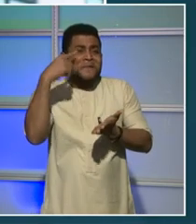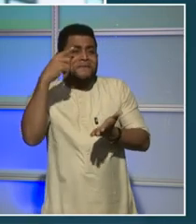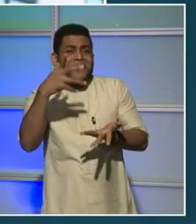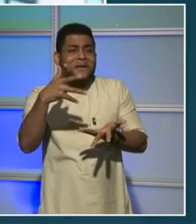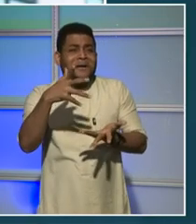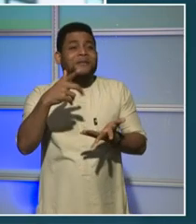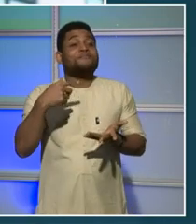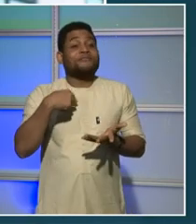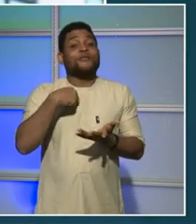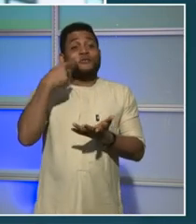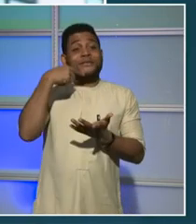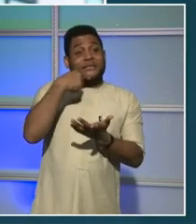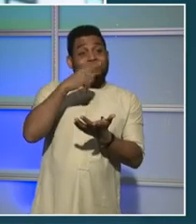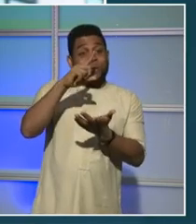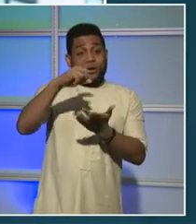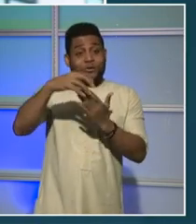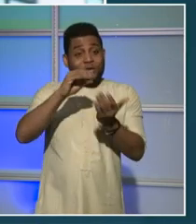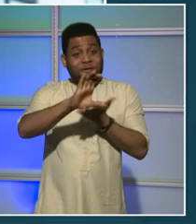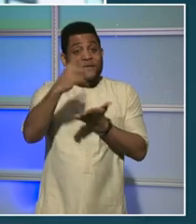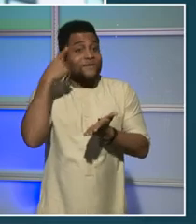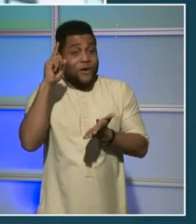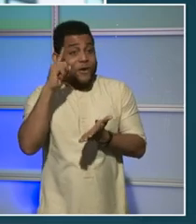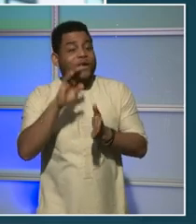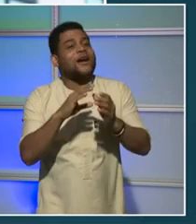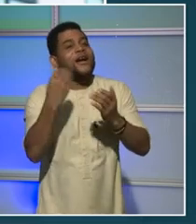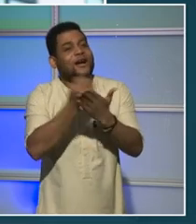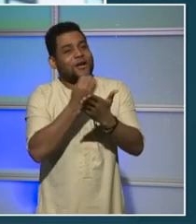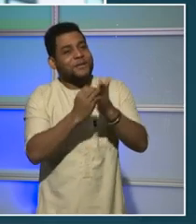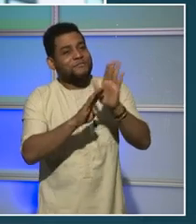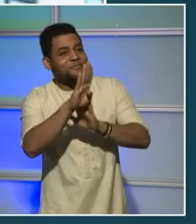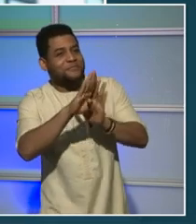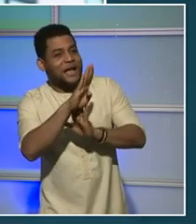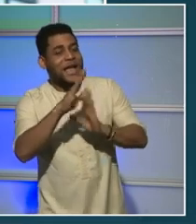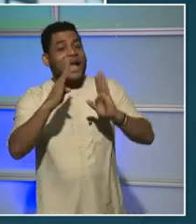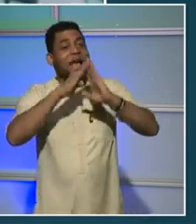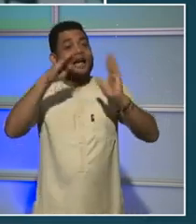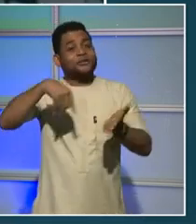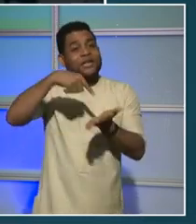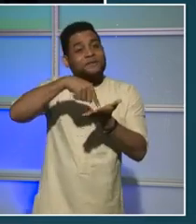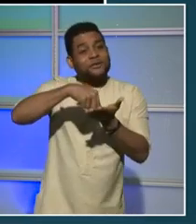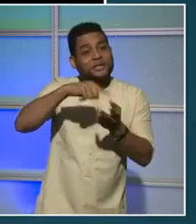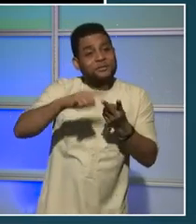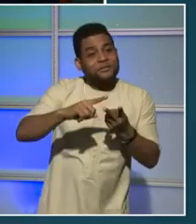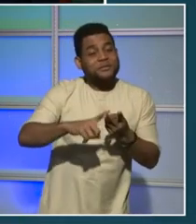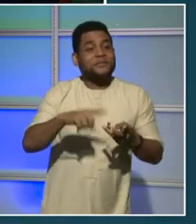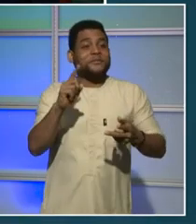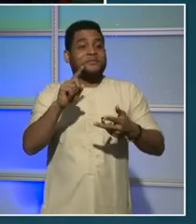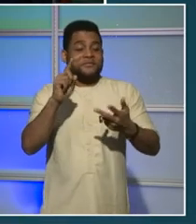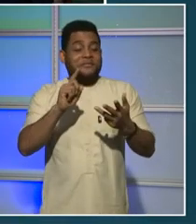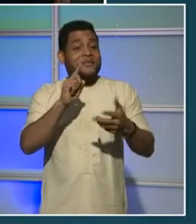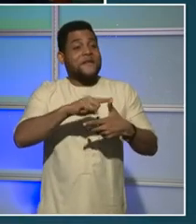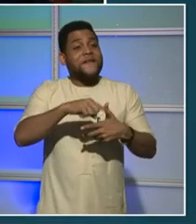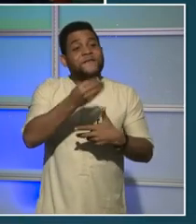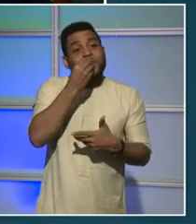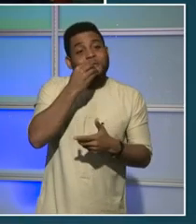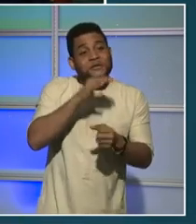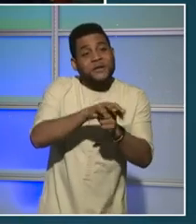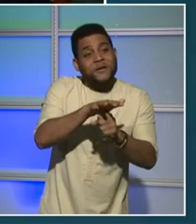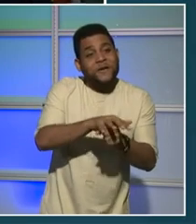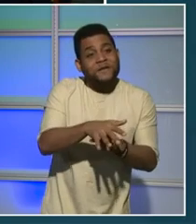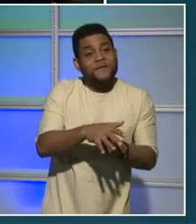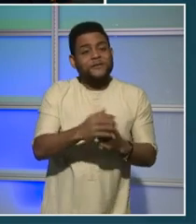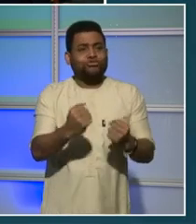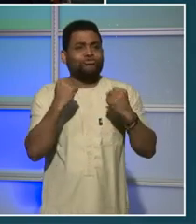in more affordable housing, greater food security, and stronger local businesses. Thank you so much, Deputy Mayor